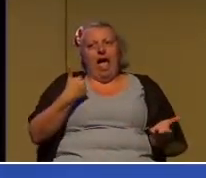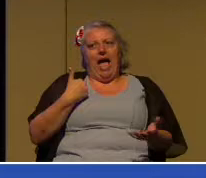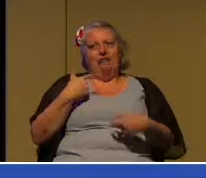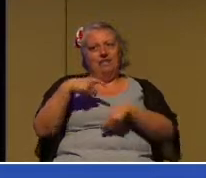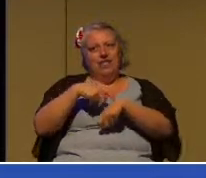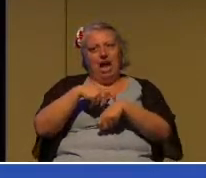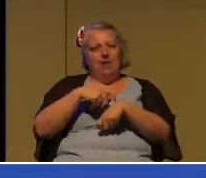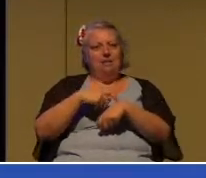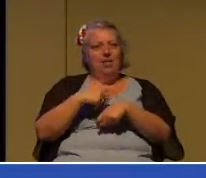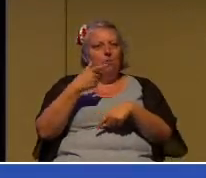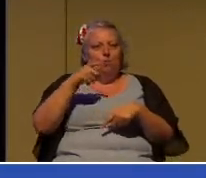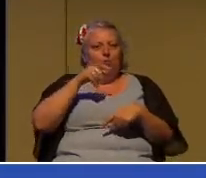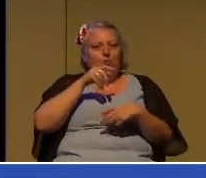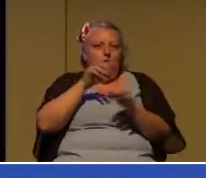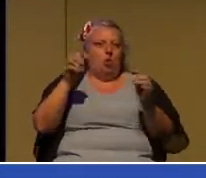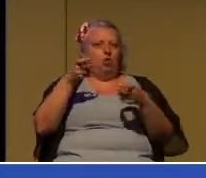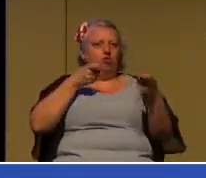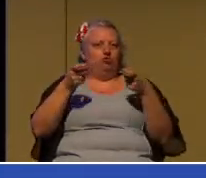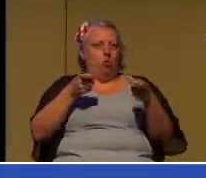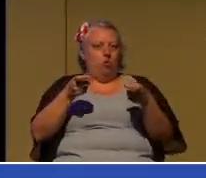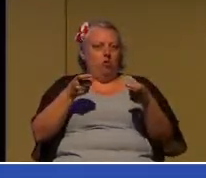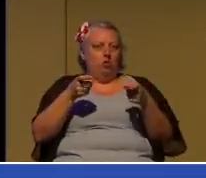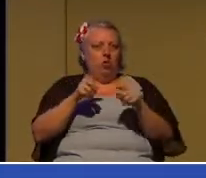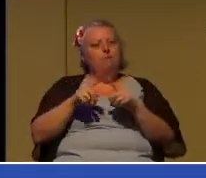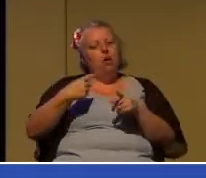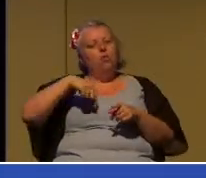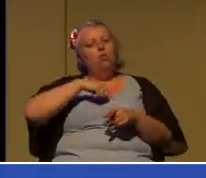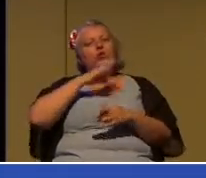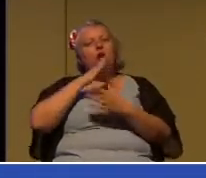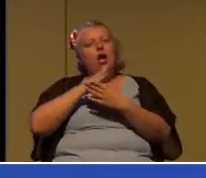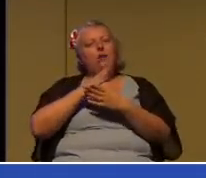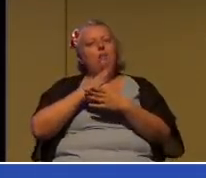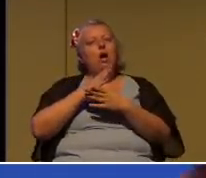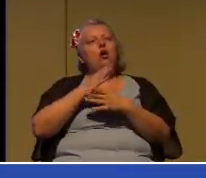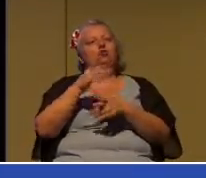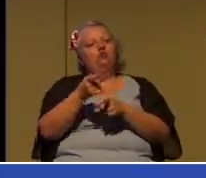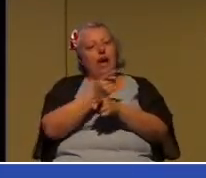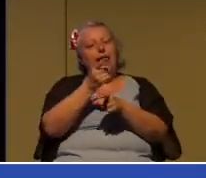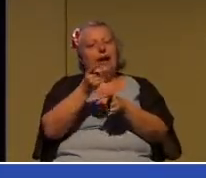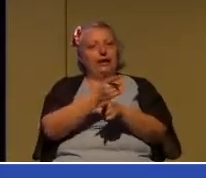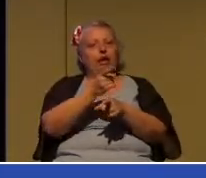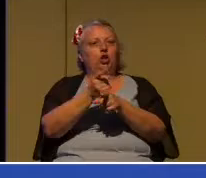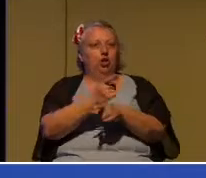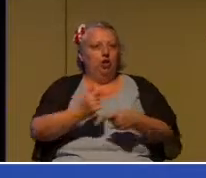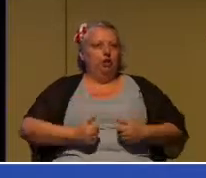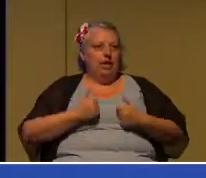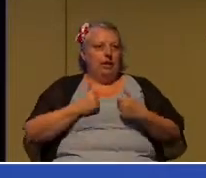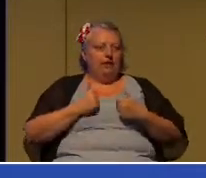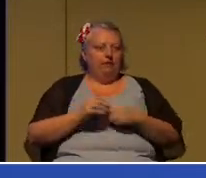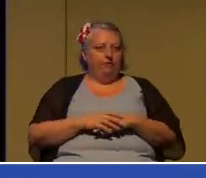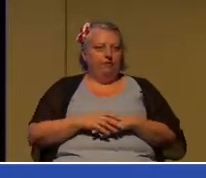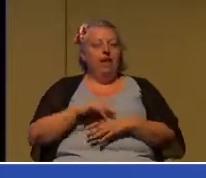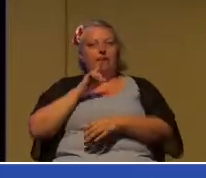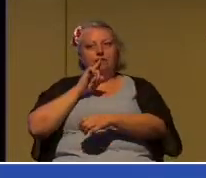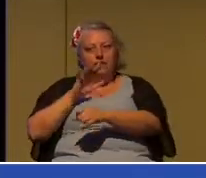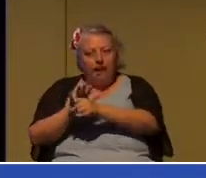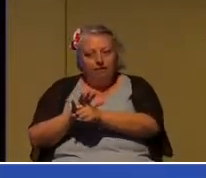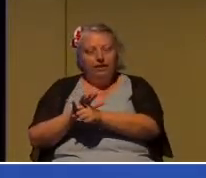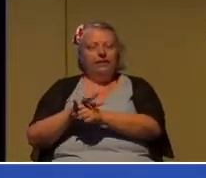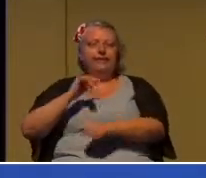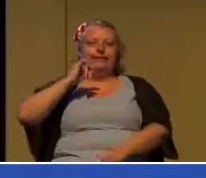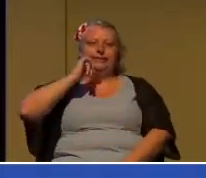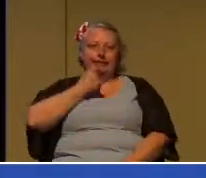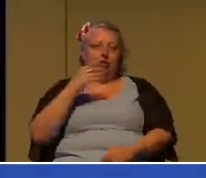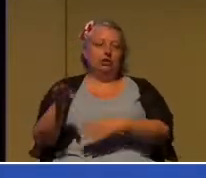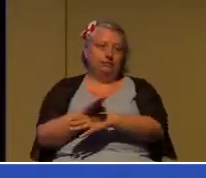We're talking about a regular way of life covenantally. Covenant is serious business. You don't